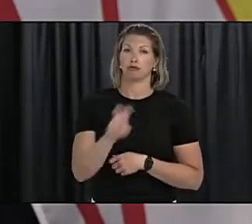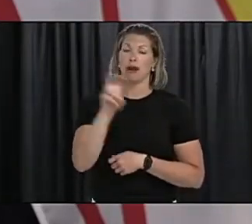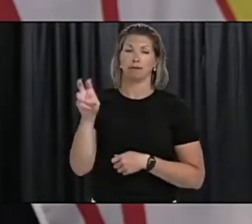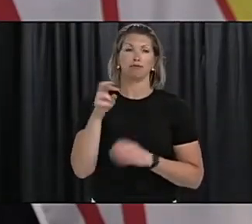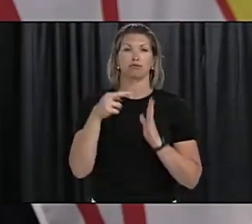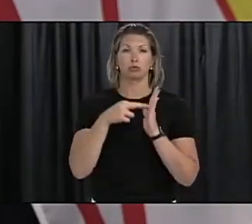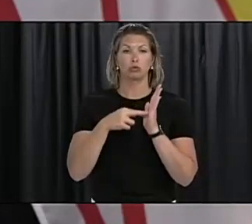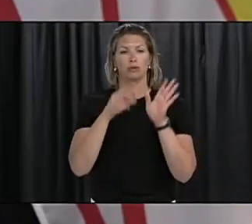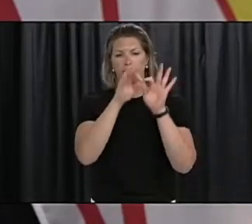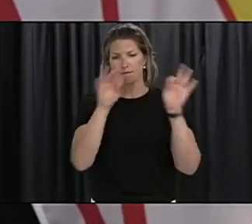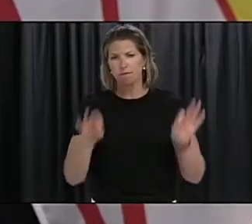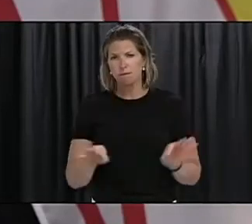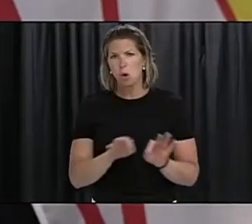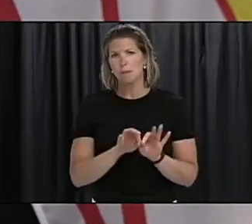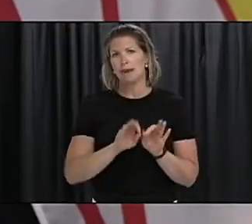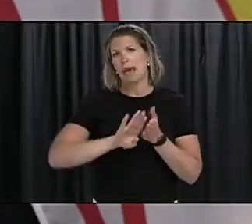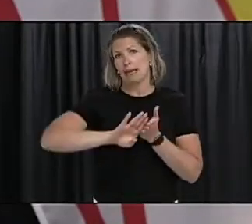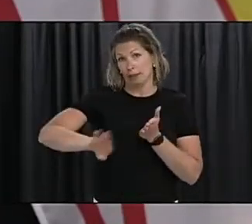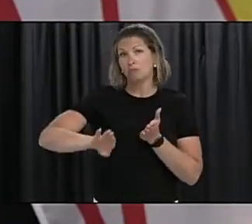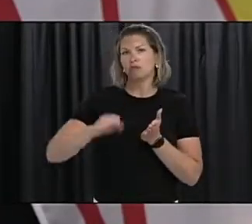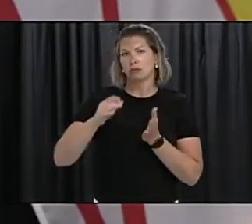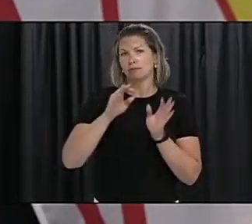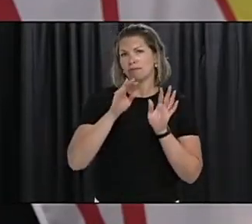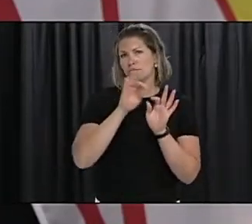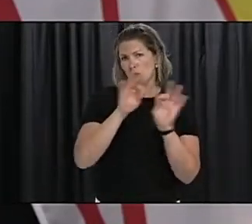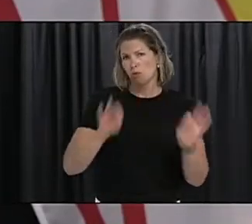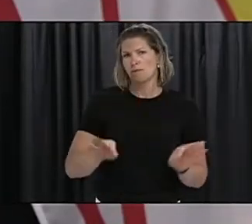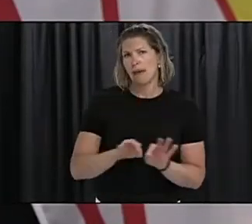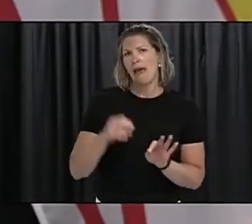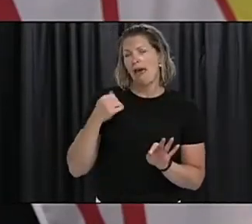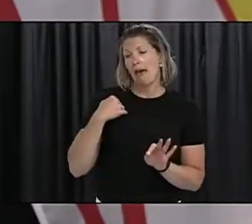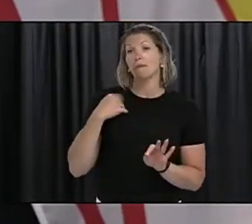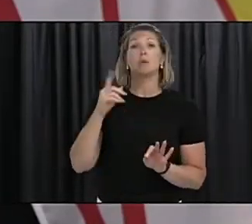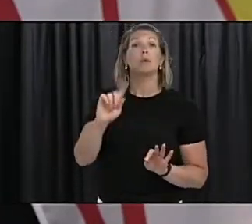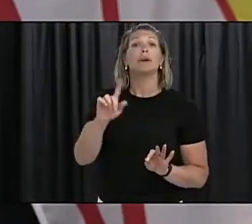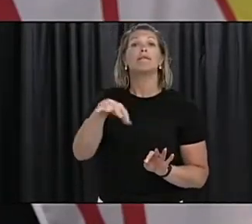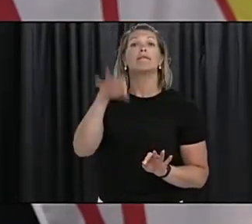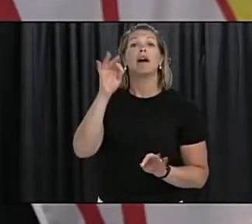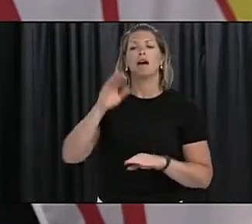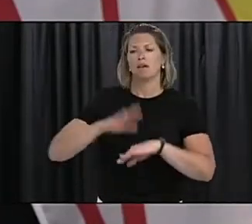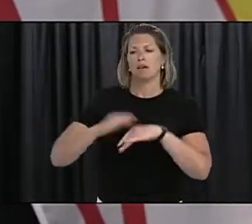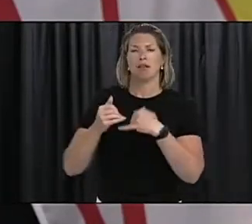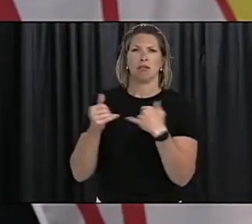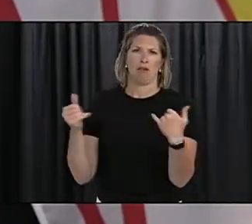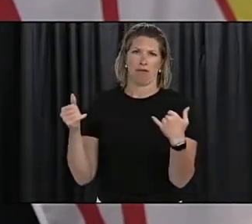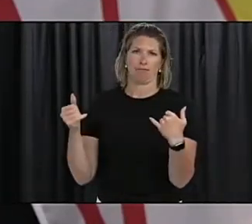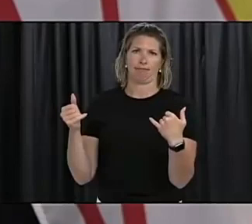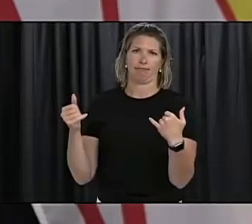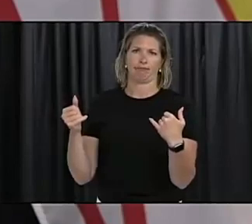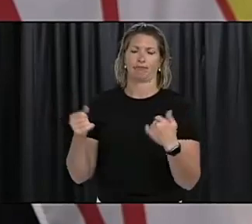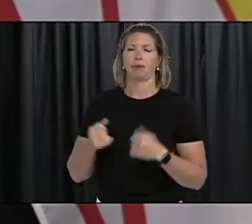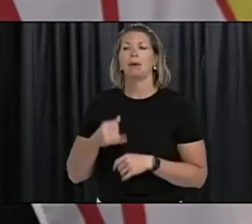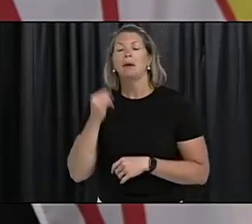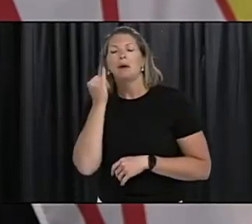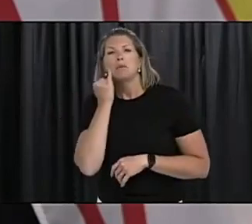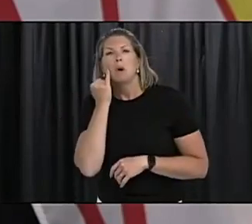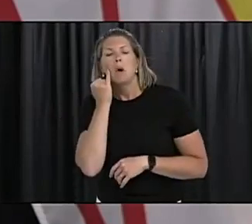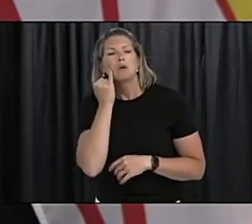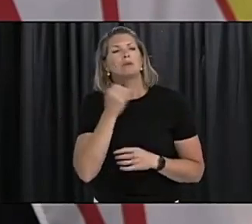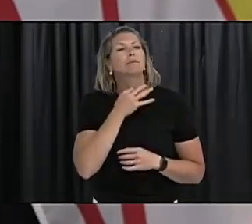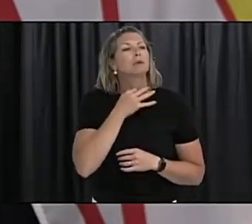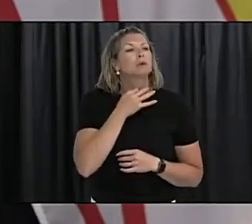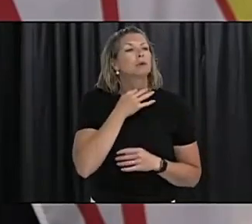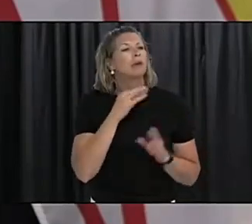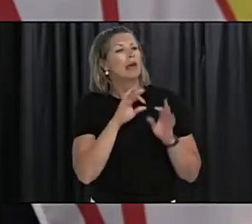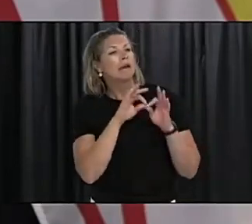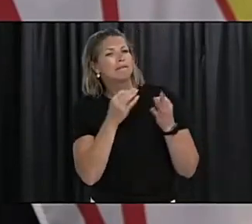Any further broader movement to any other Canadian jurisdictions or discussions around families connected to our province